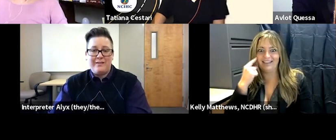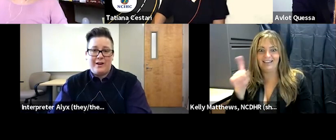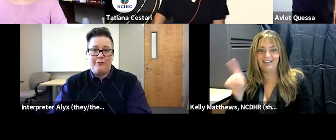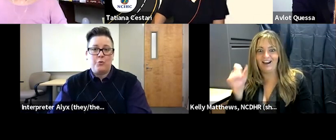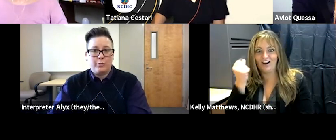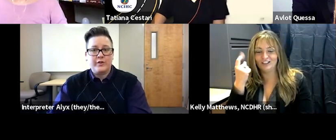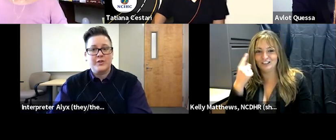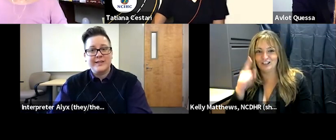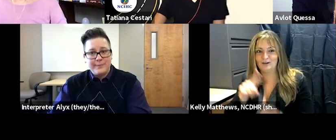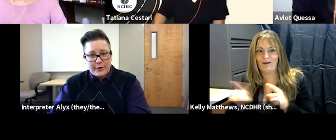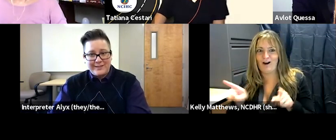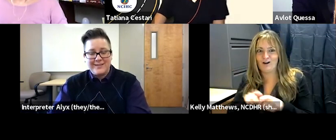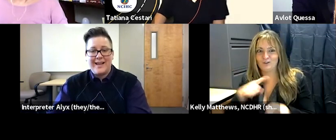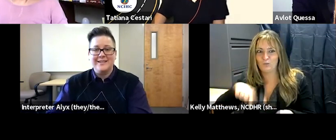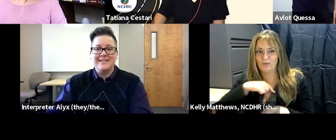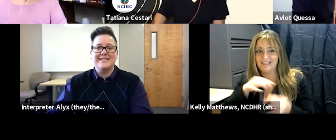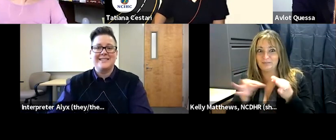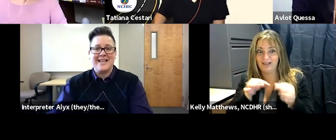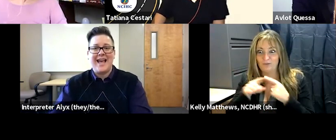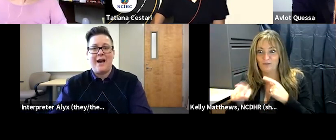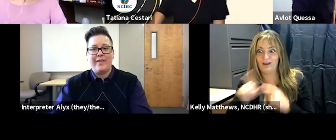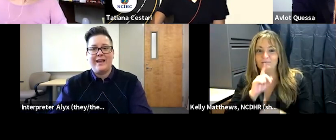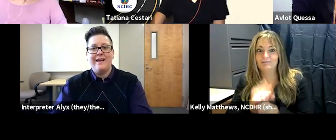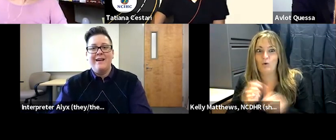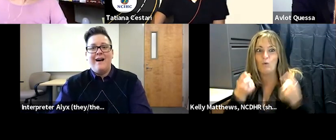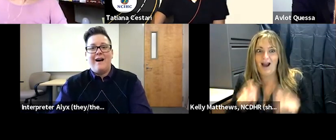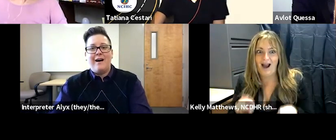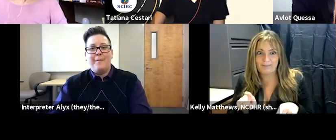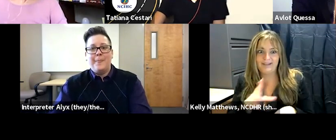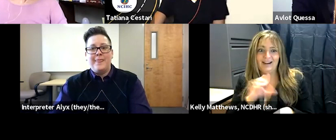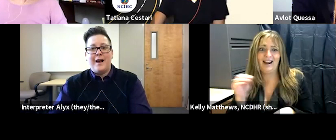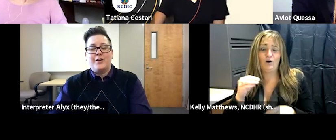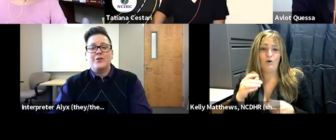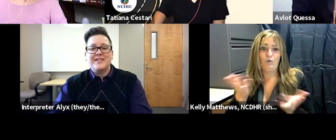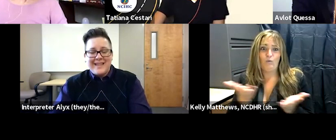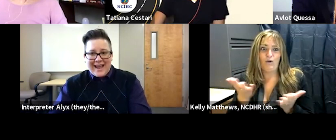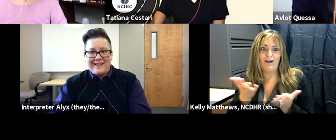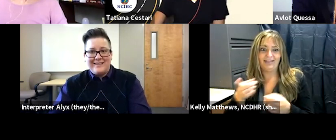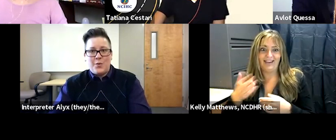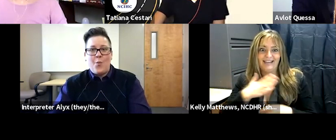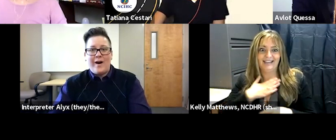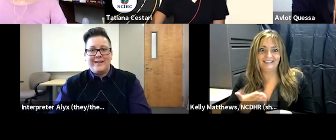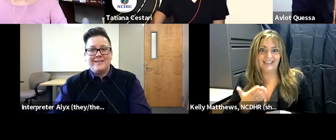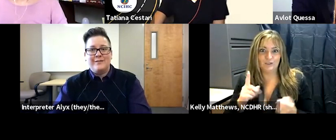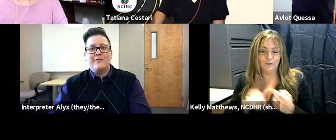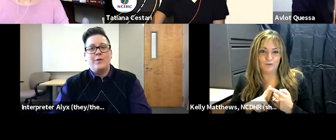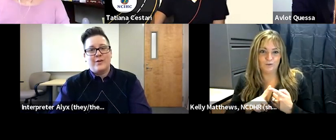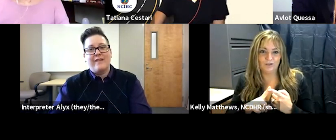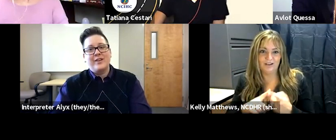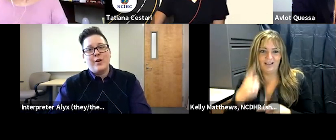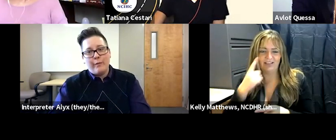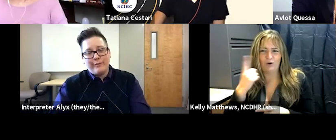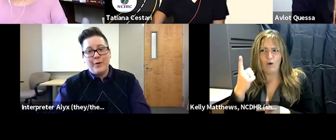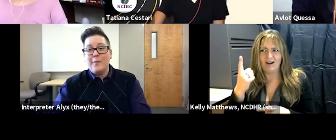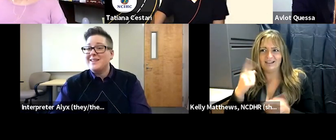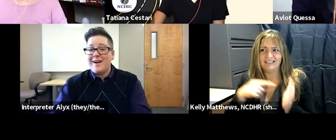during their role reversal experience and to see how they um understand what folks